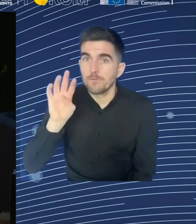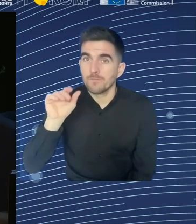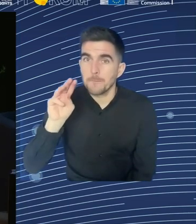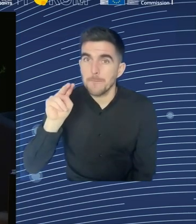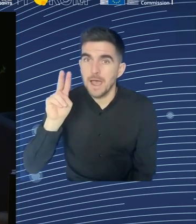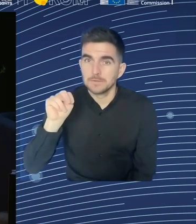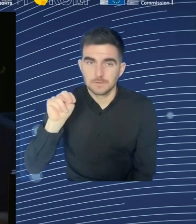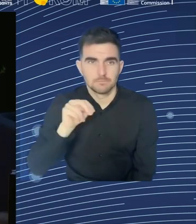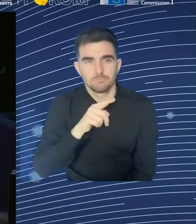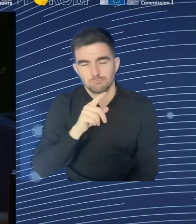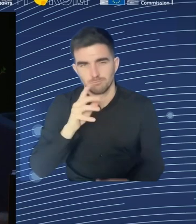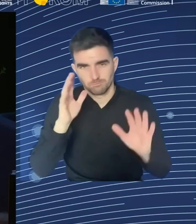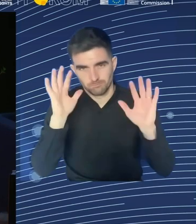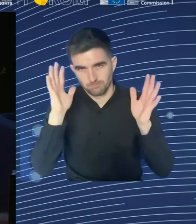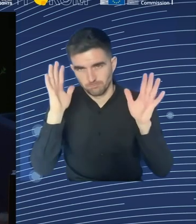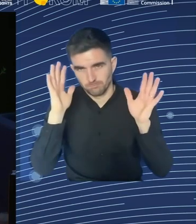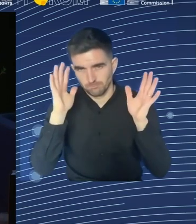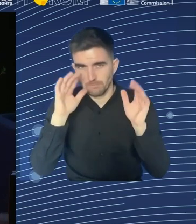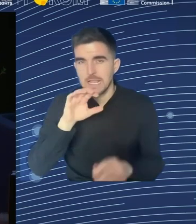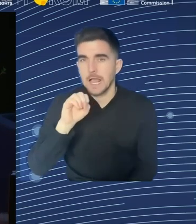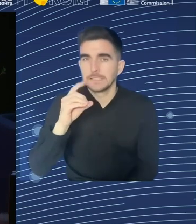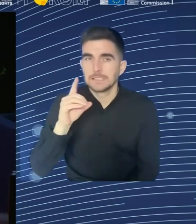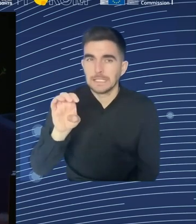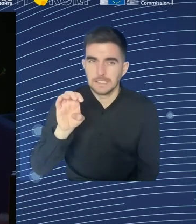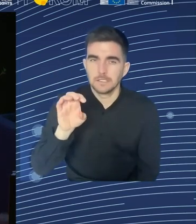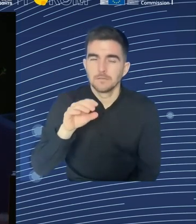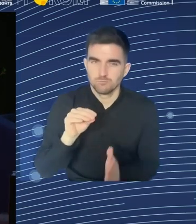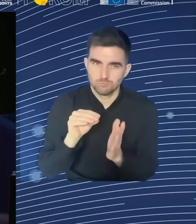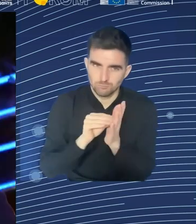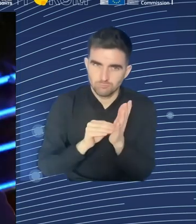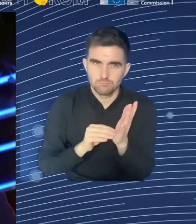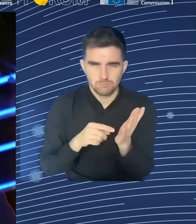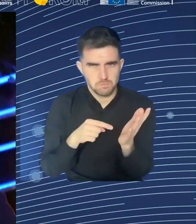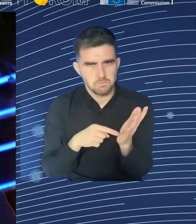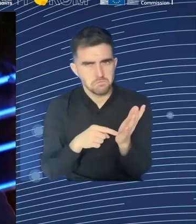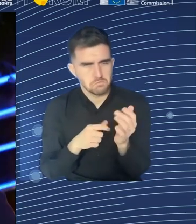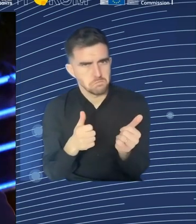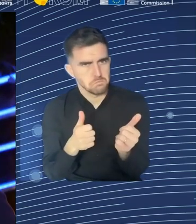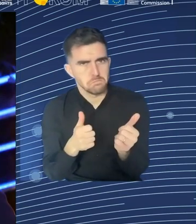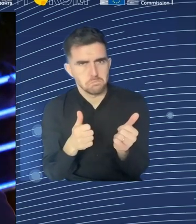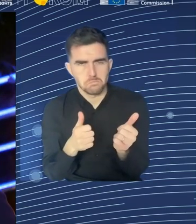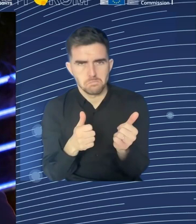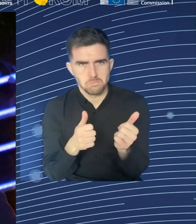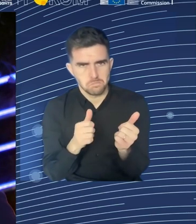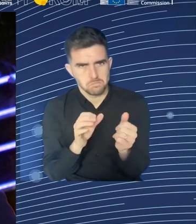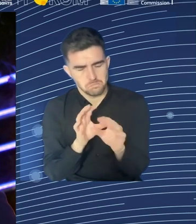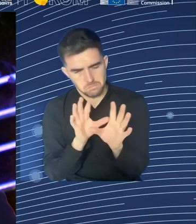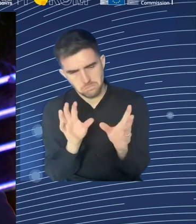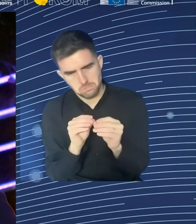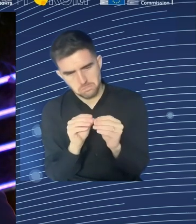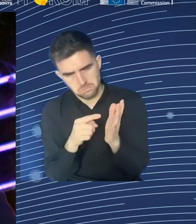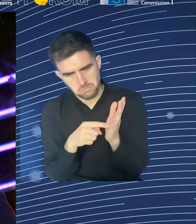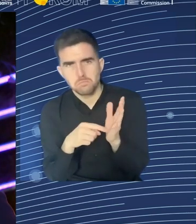think would be useful to keep in mind as part of the discussion. The first of those is exactly as your report says,